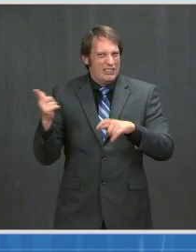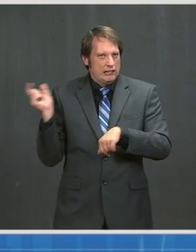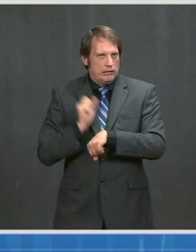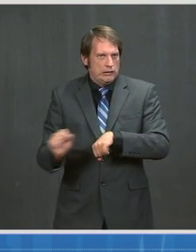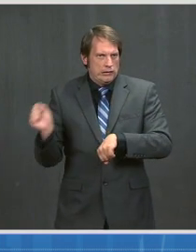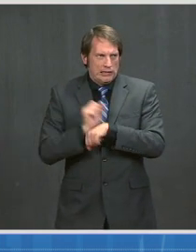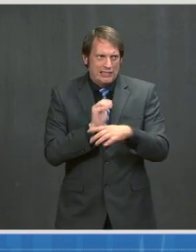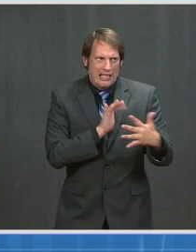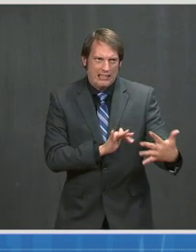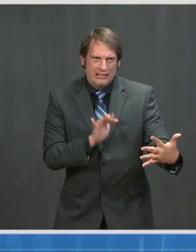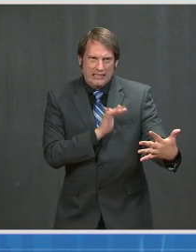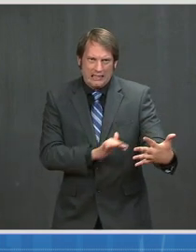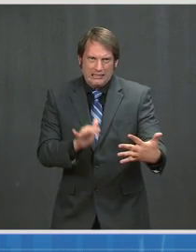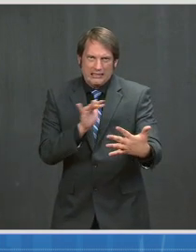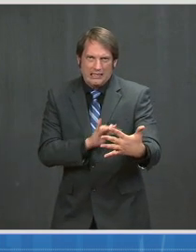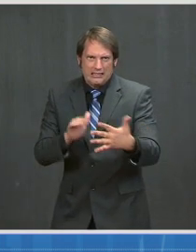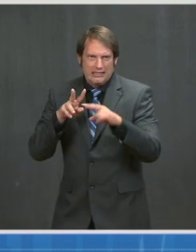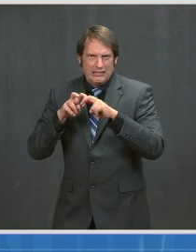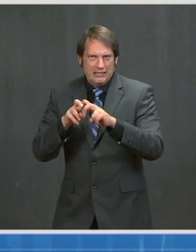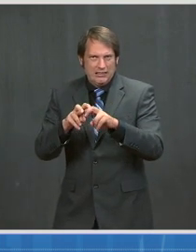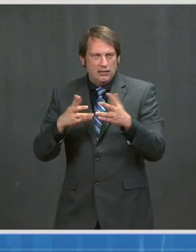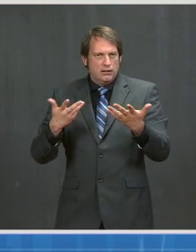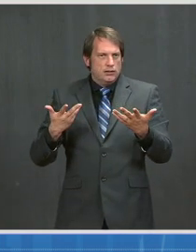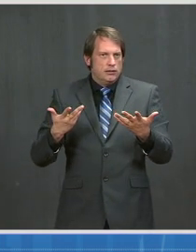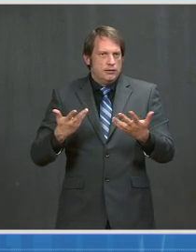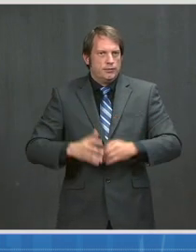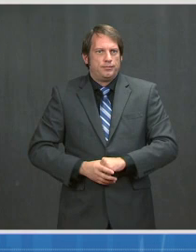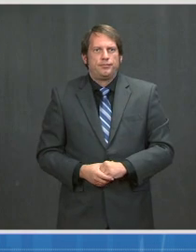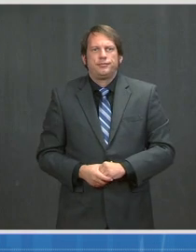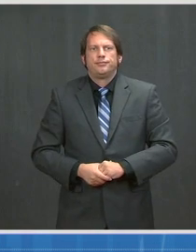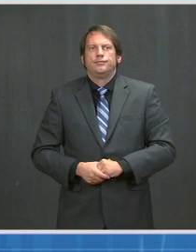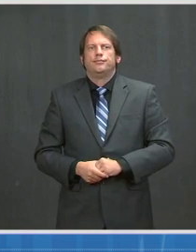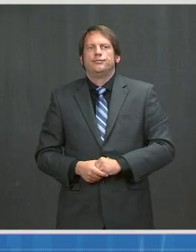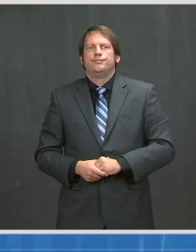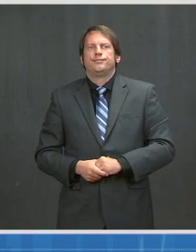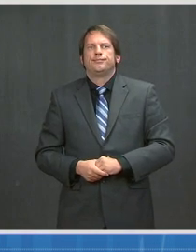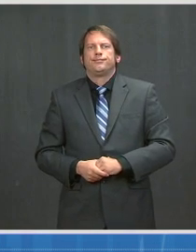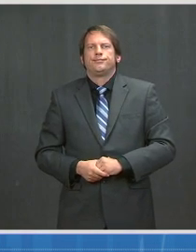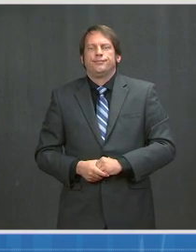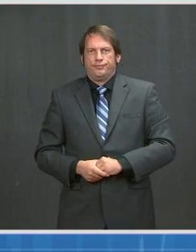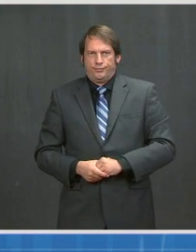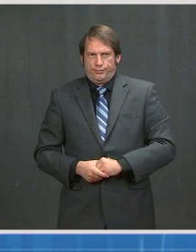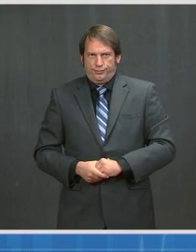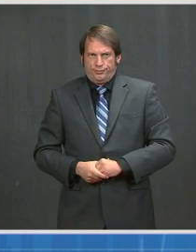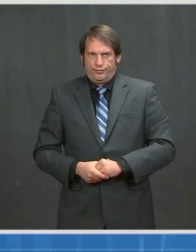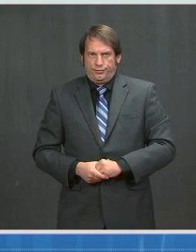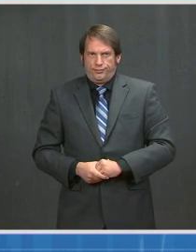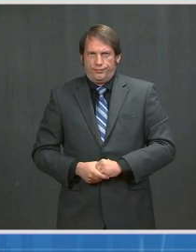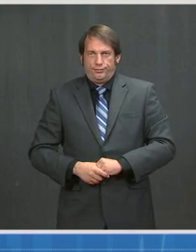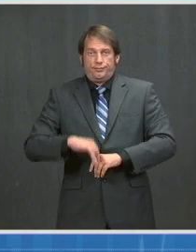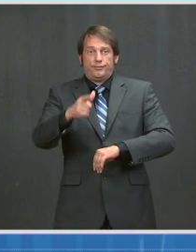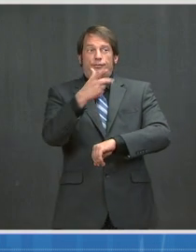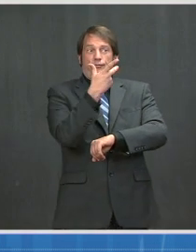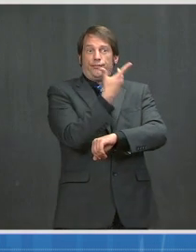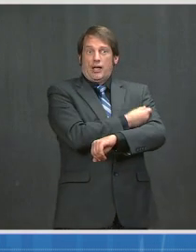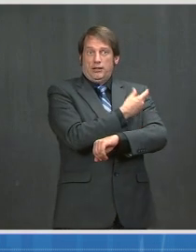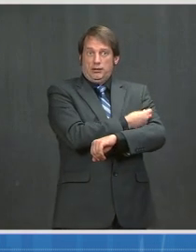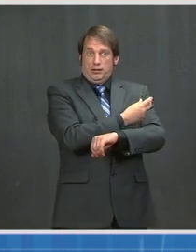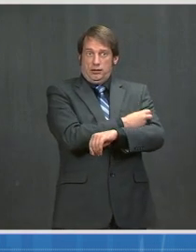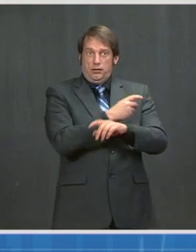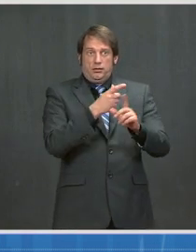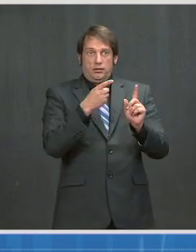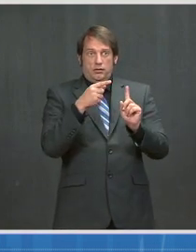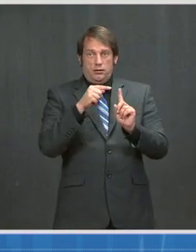know? We know that the use of adenovirus-based vaccines for other diseases were not associated